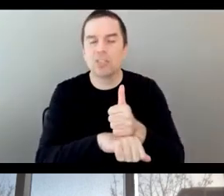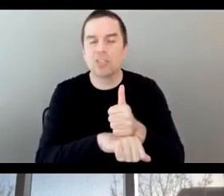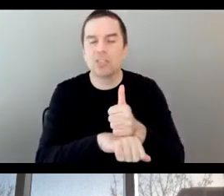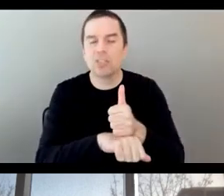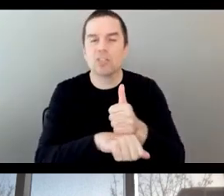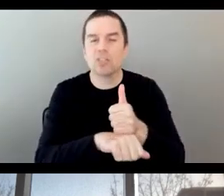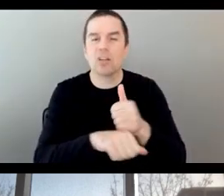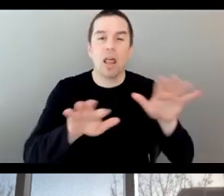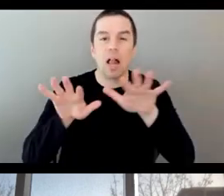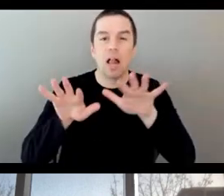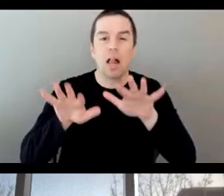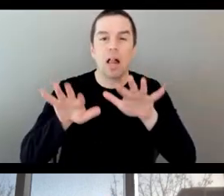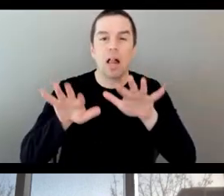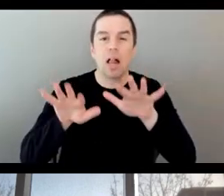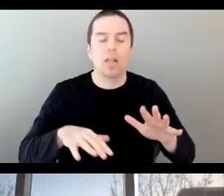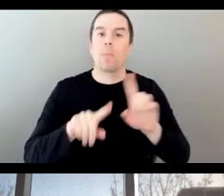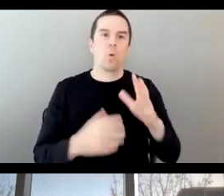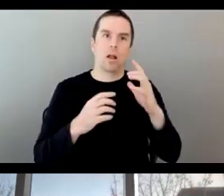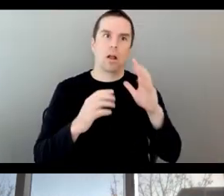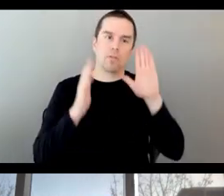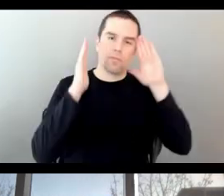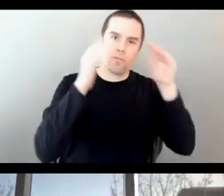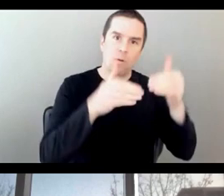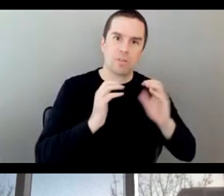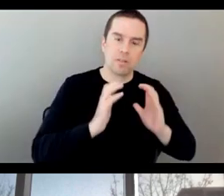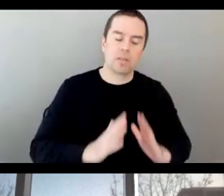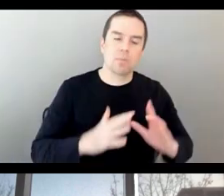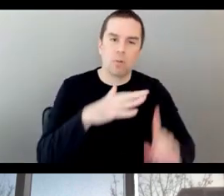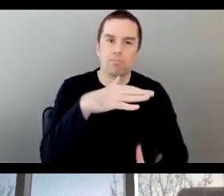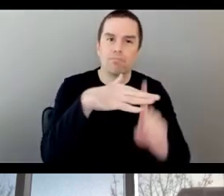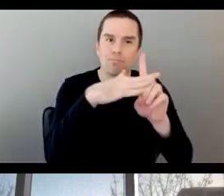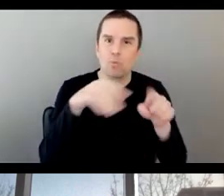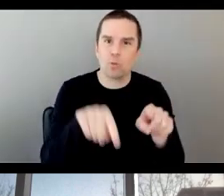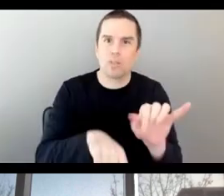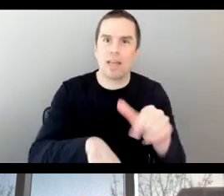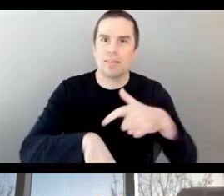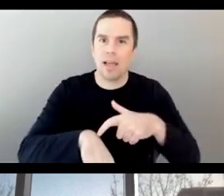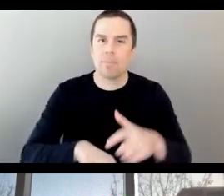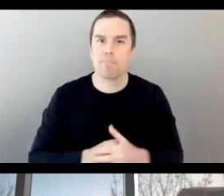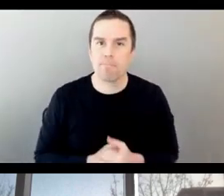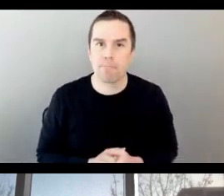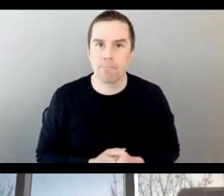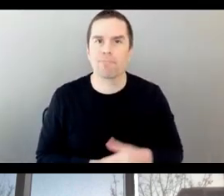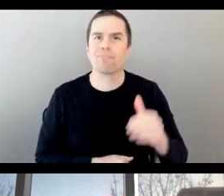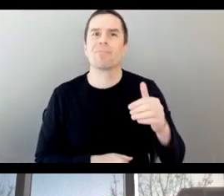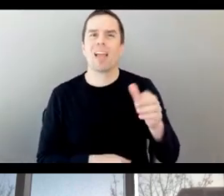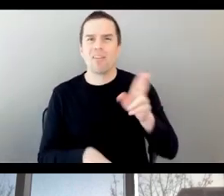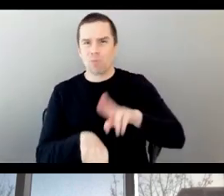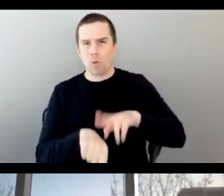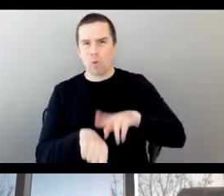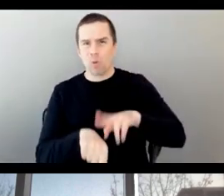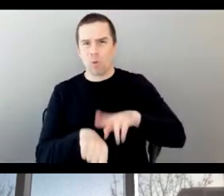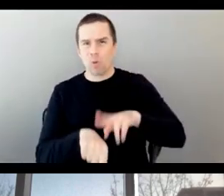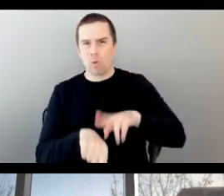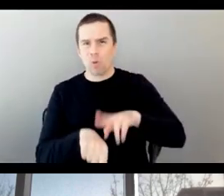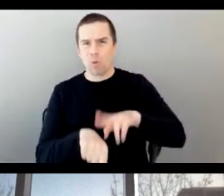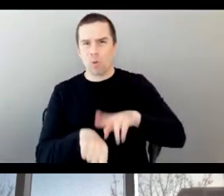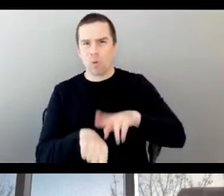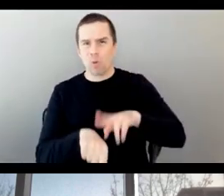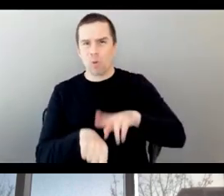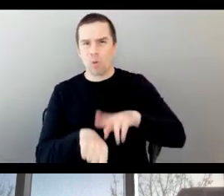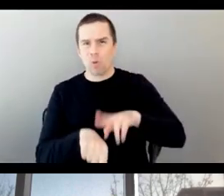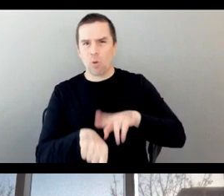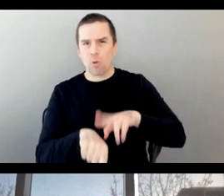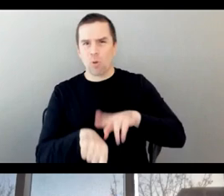you know, if I go back to those early days and Stefano, you started a little bit more than me. I think my first F1 race was when I was seven